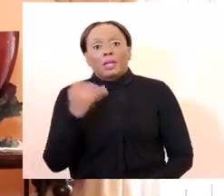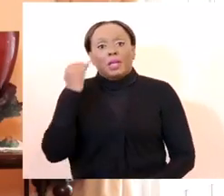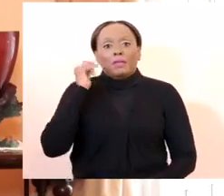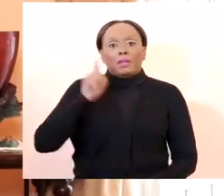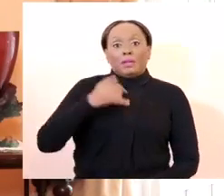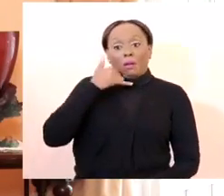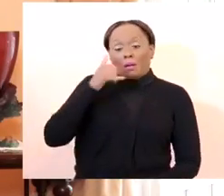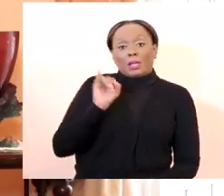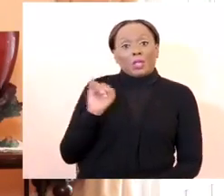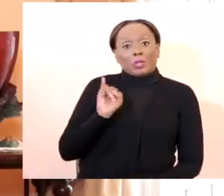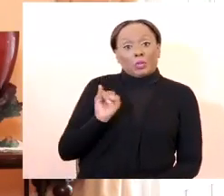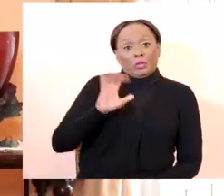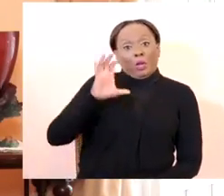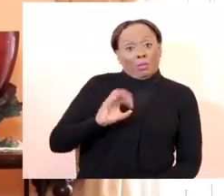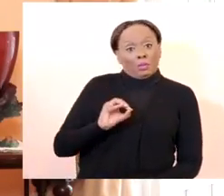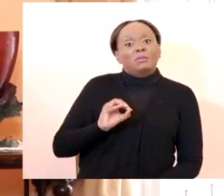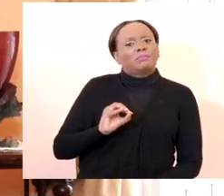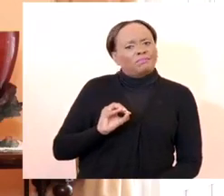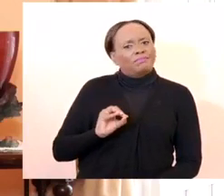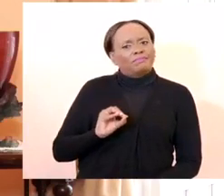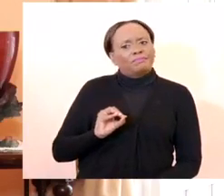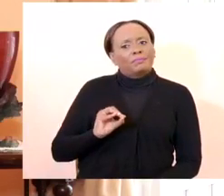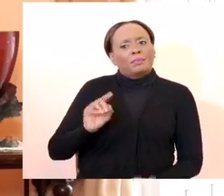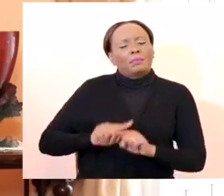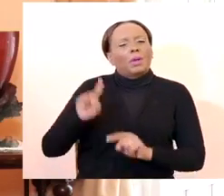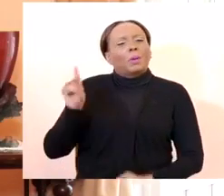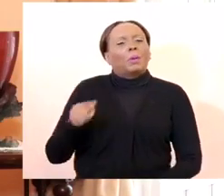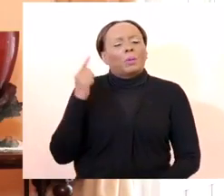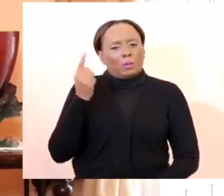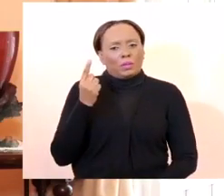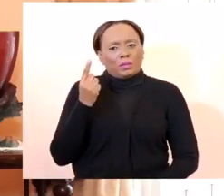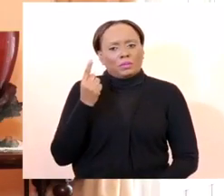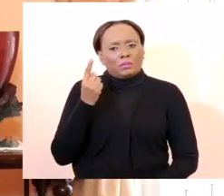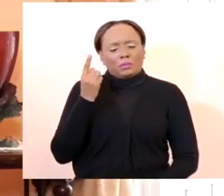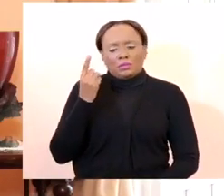you can do that but only in those circumstances.